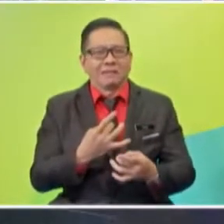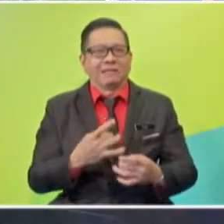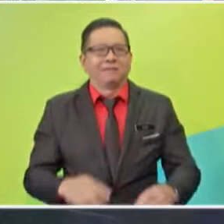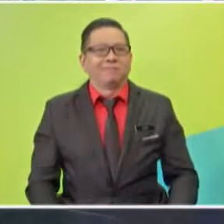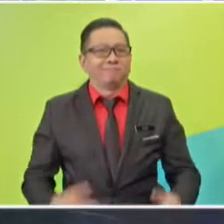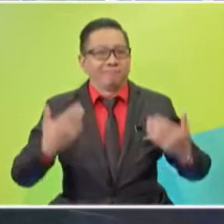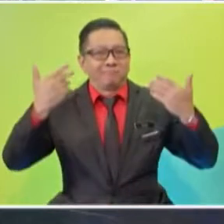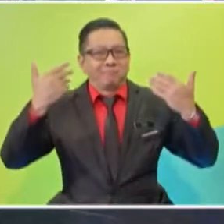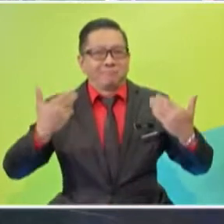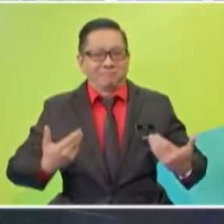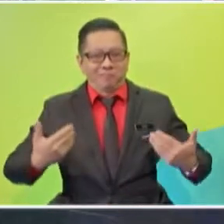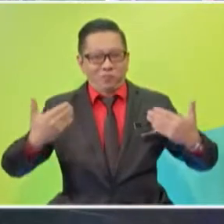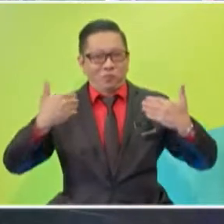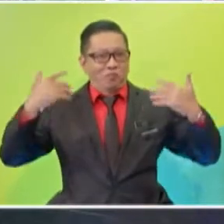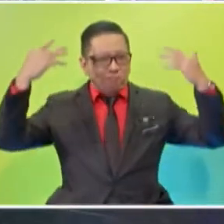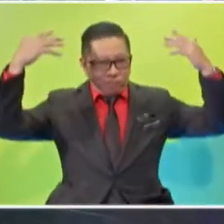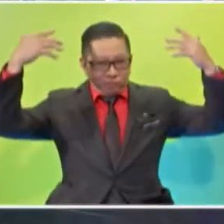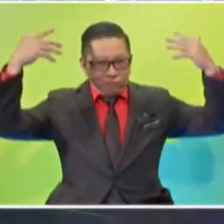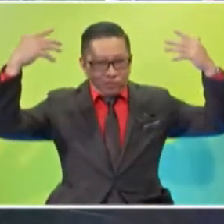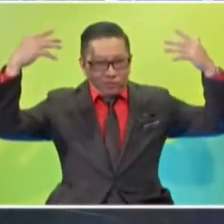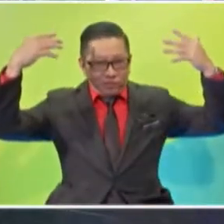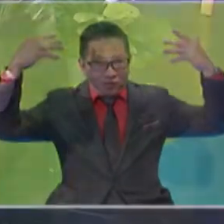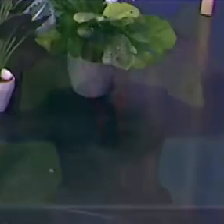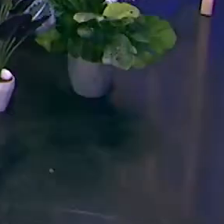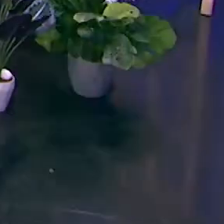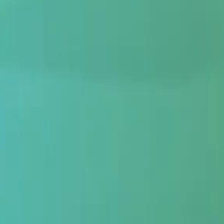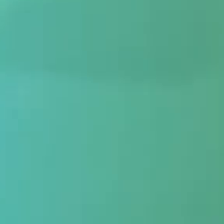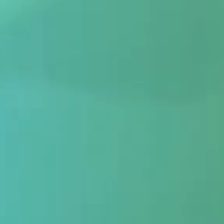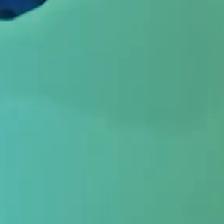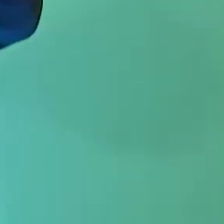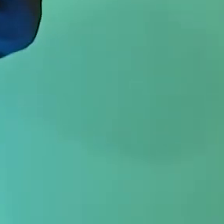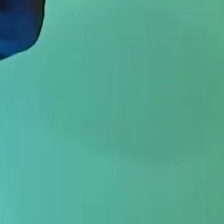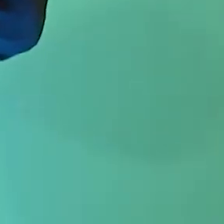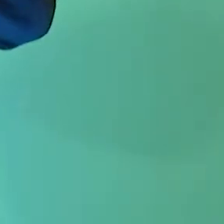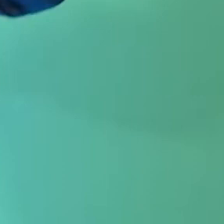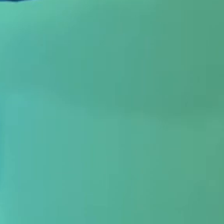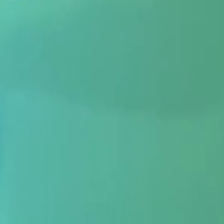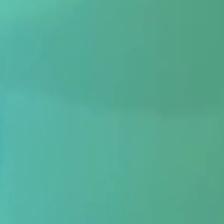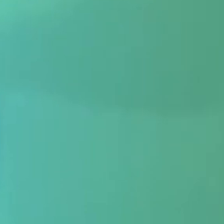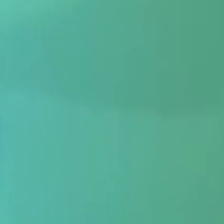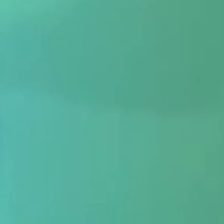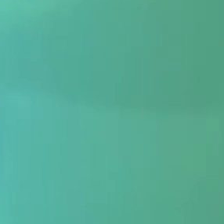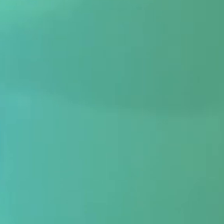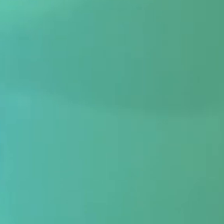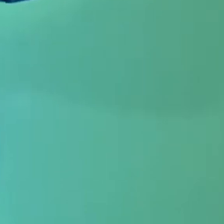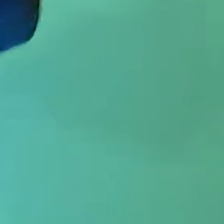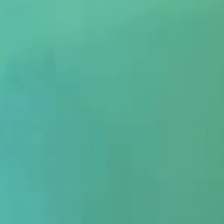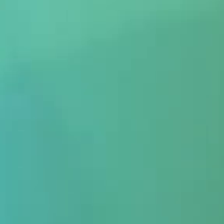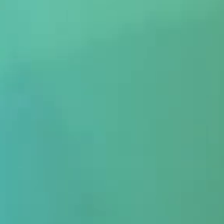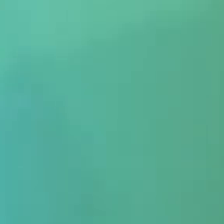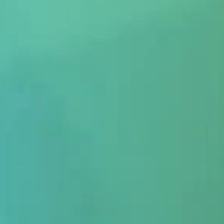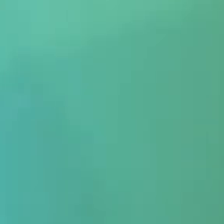introduce our sign language interpreter. We have Mr. Koh Kiani from SK